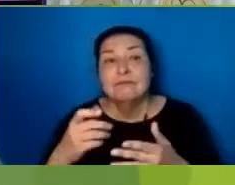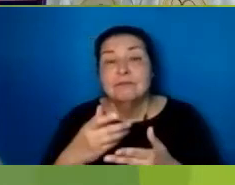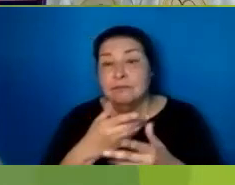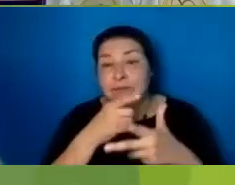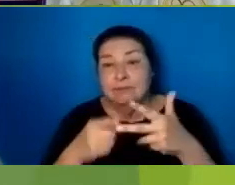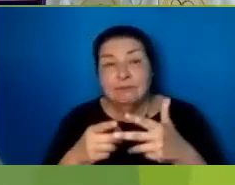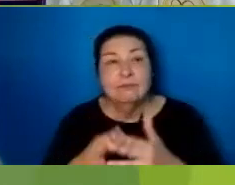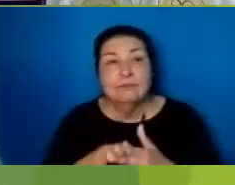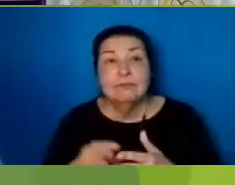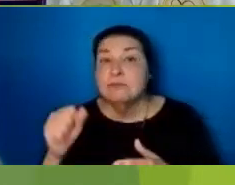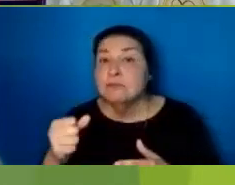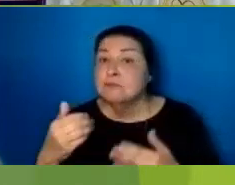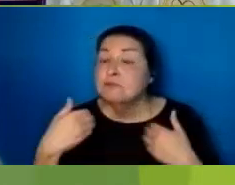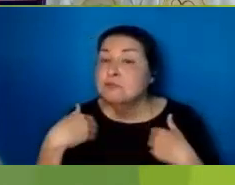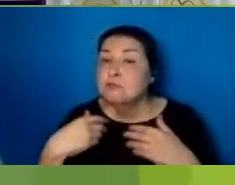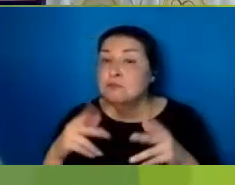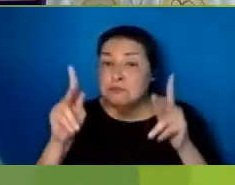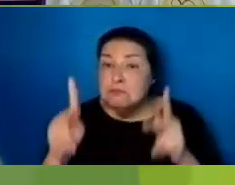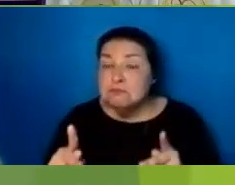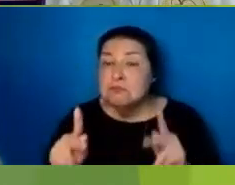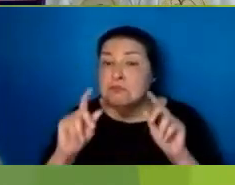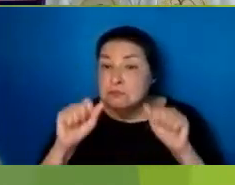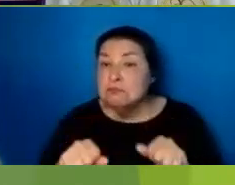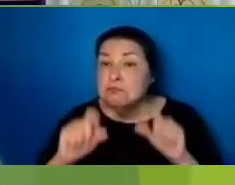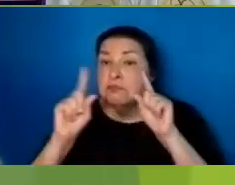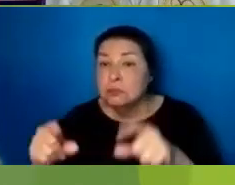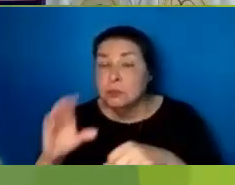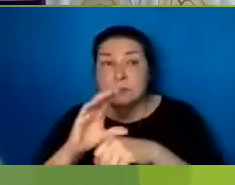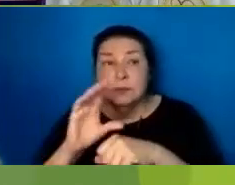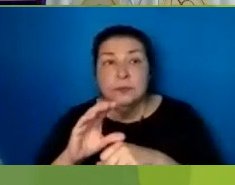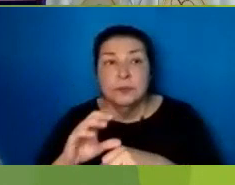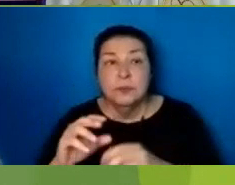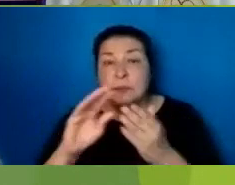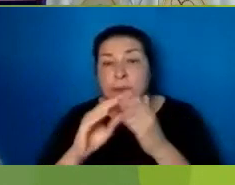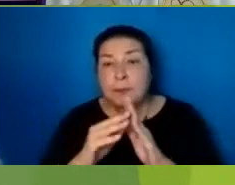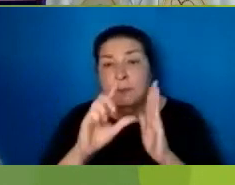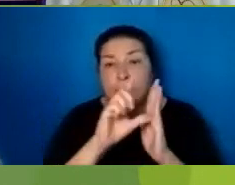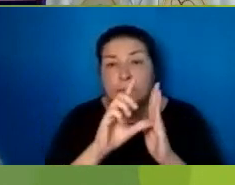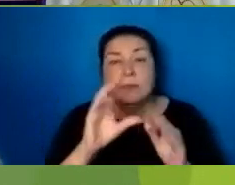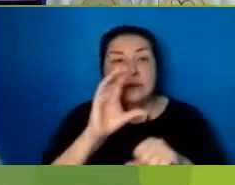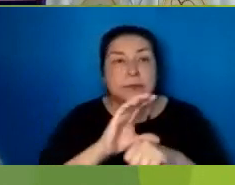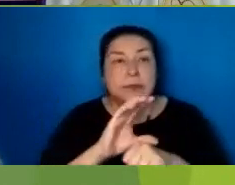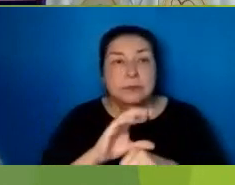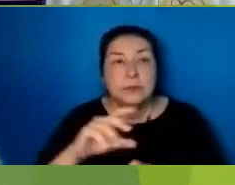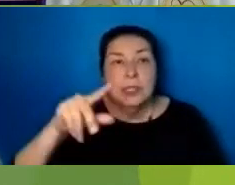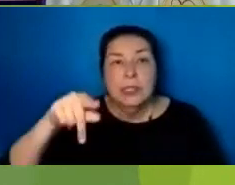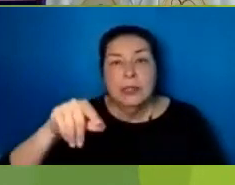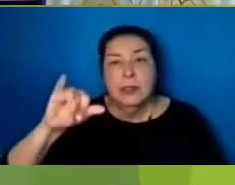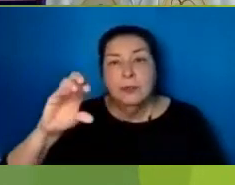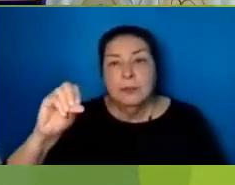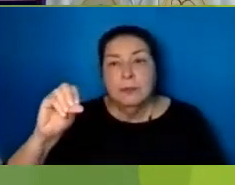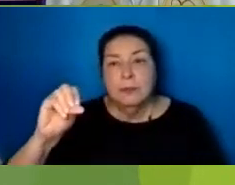And Yes We Do Have In Person Services At Peace Lutheran Church Located In Pico Rivera California